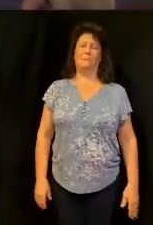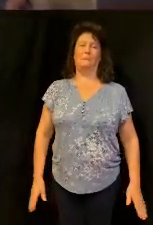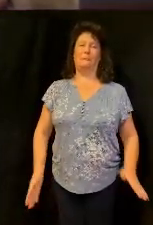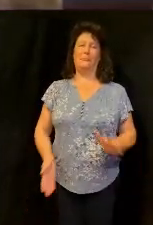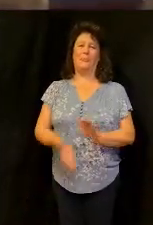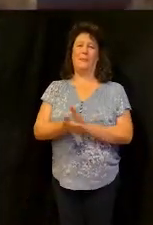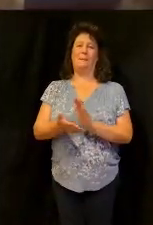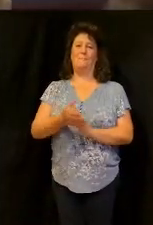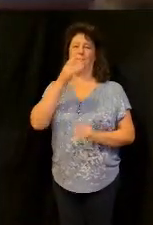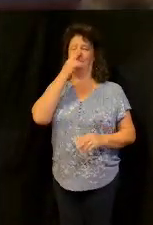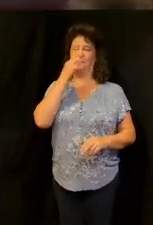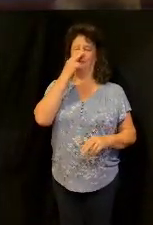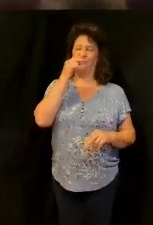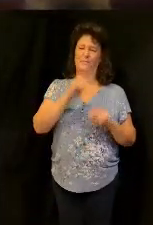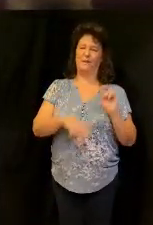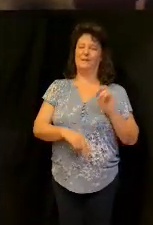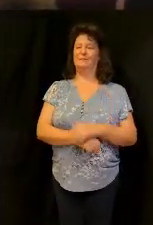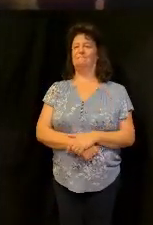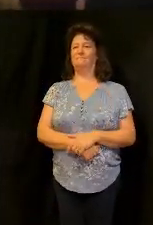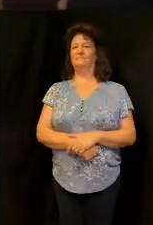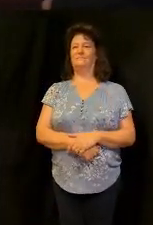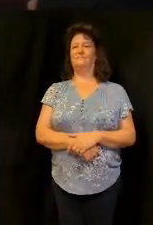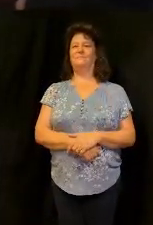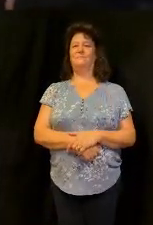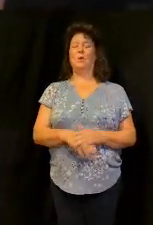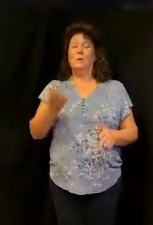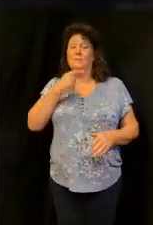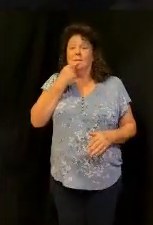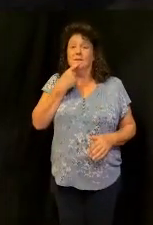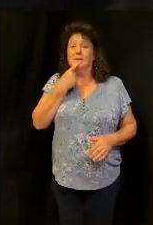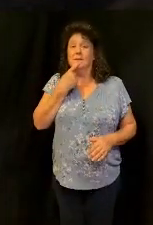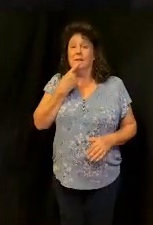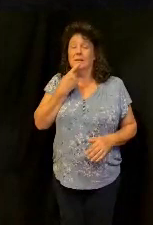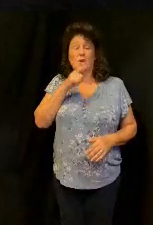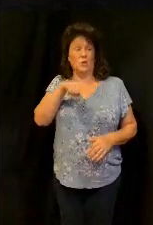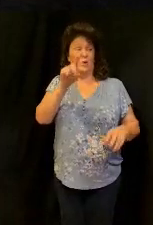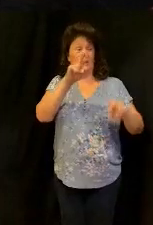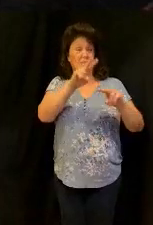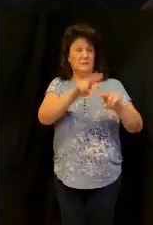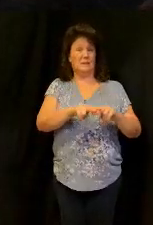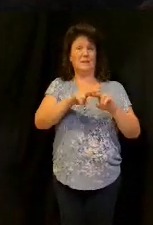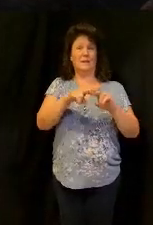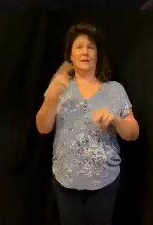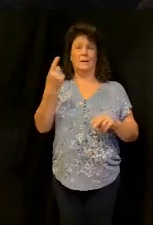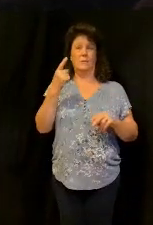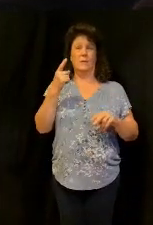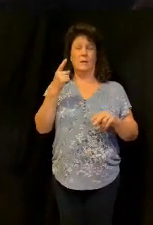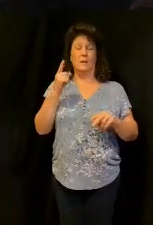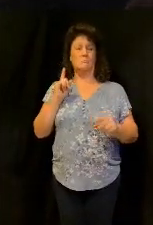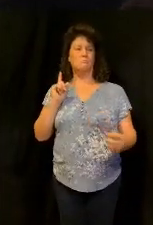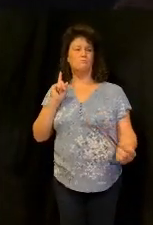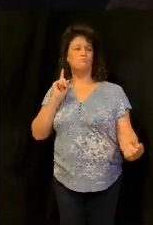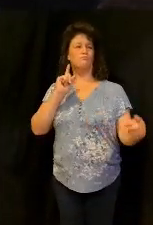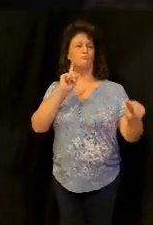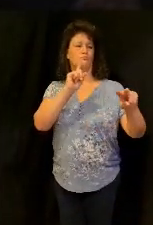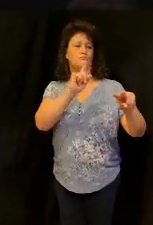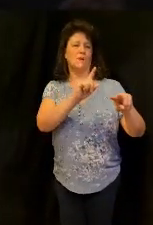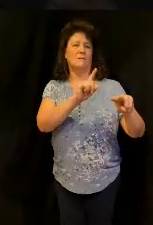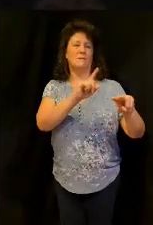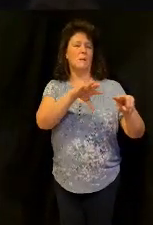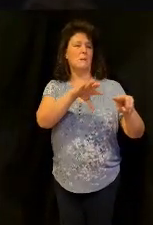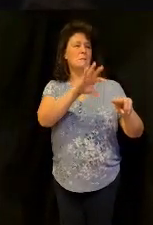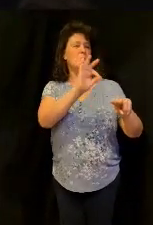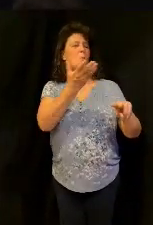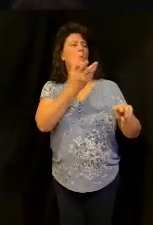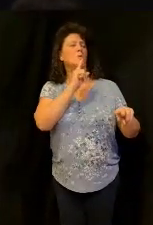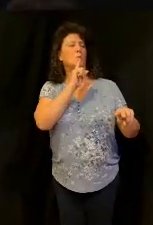you think I was preaching on that but what I'm saying is you're going to sit down and someone is going to come to your table and they're going to take your order